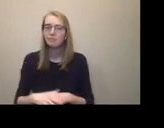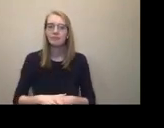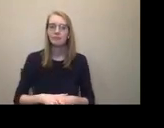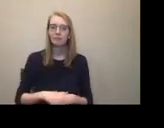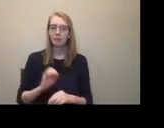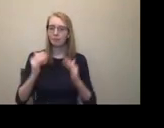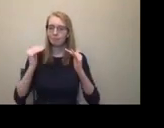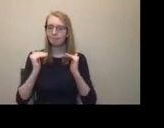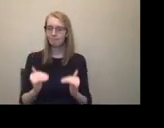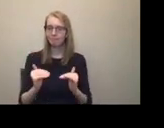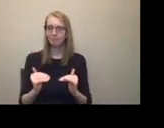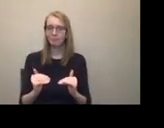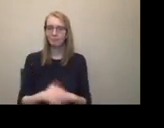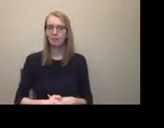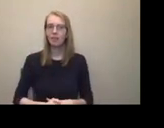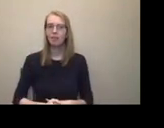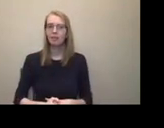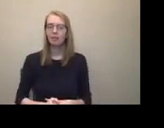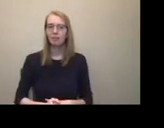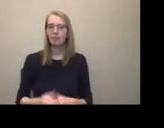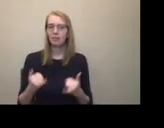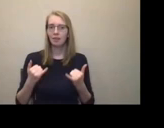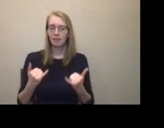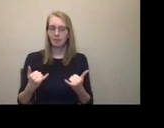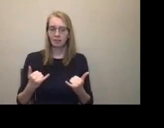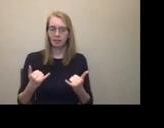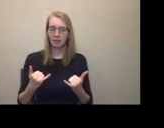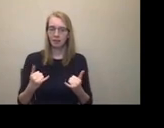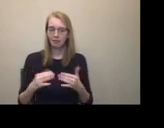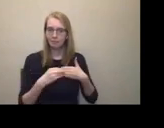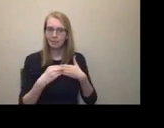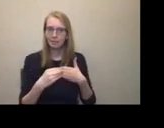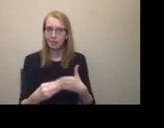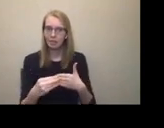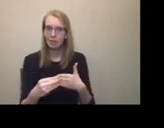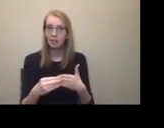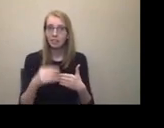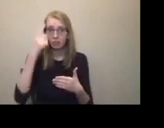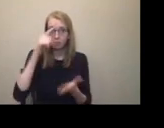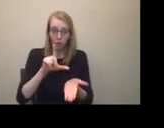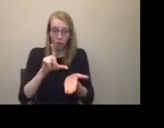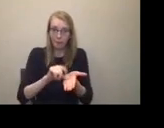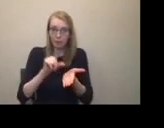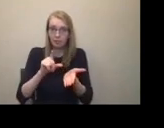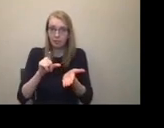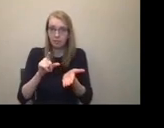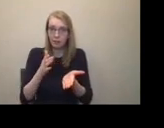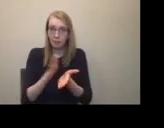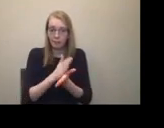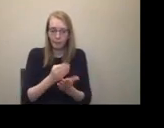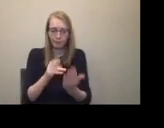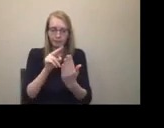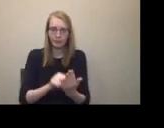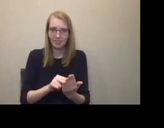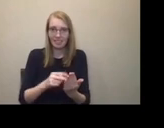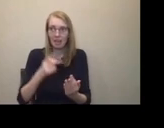here some guidelines if you're using print. So for your programs, if any of us are printing programs, still, those of us who are part of the bigger houses and have